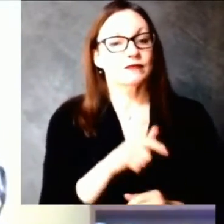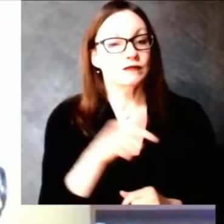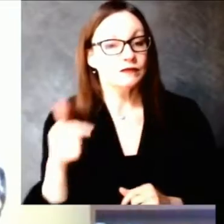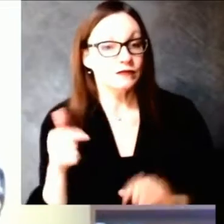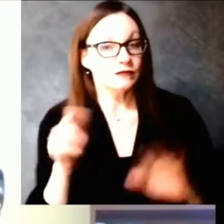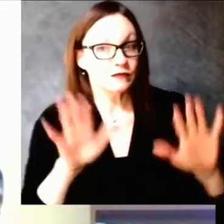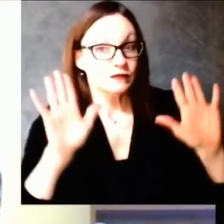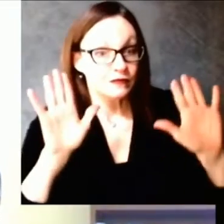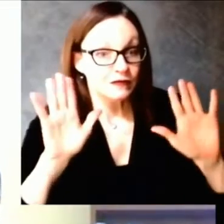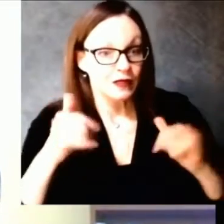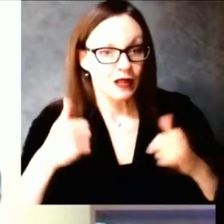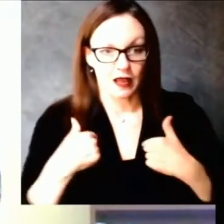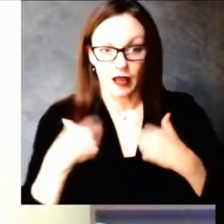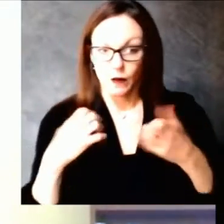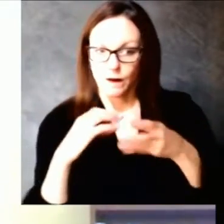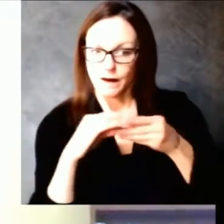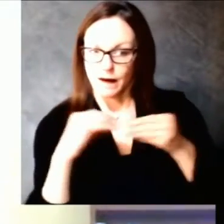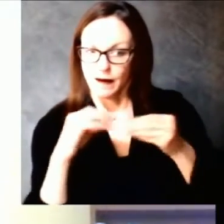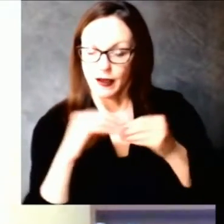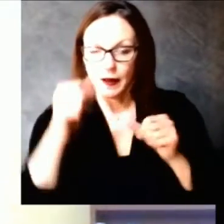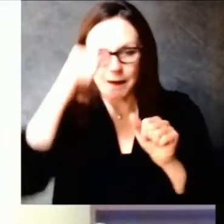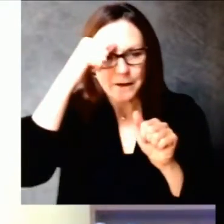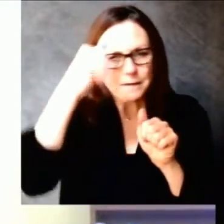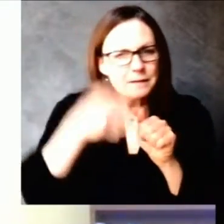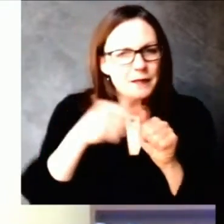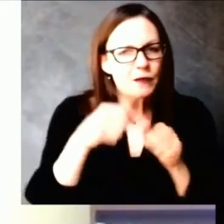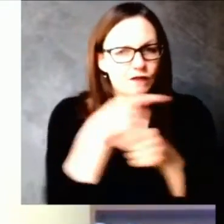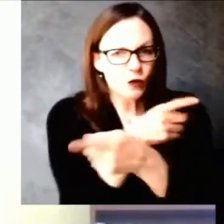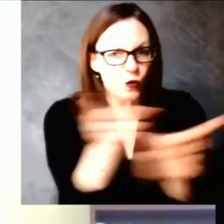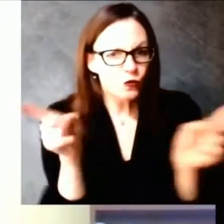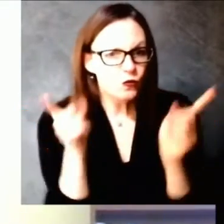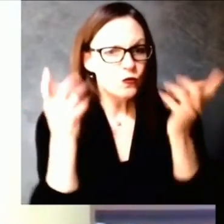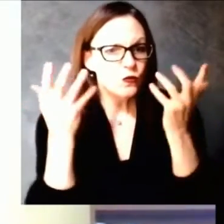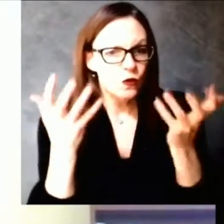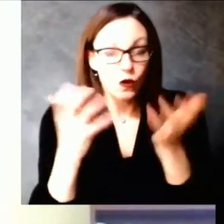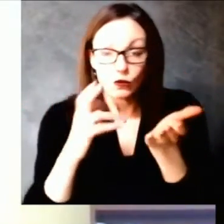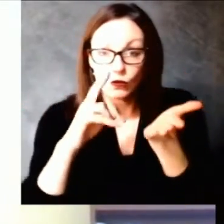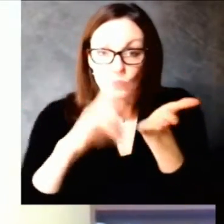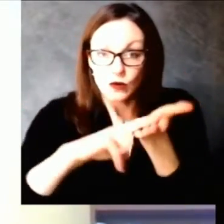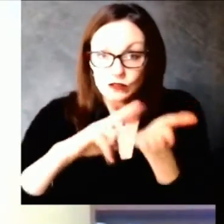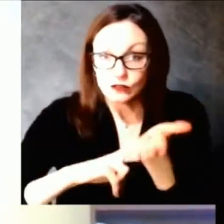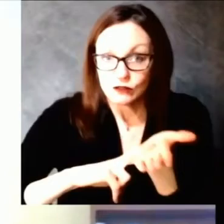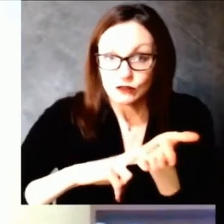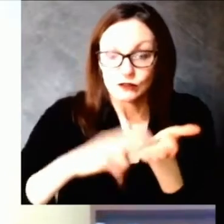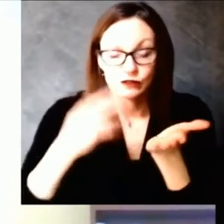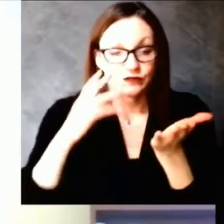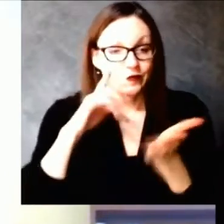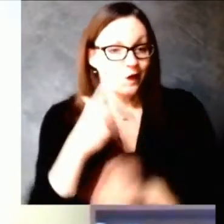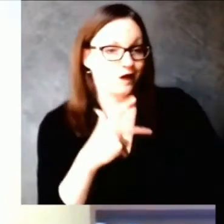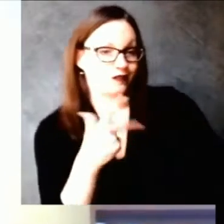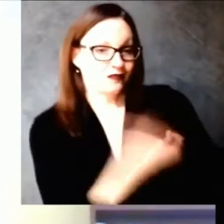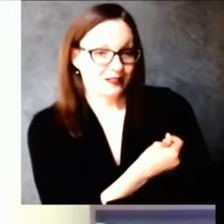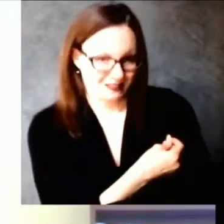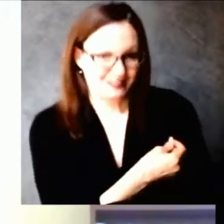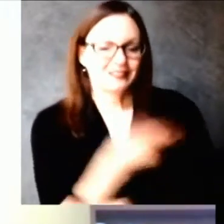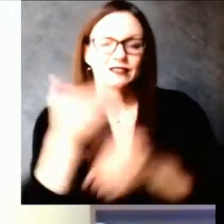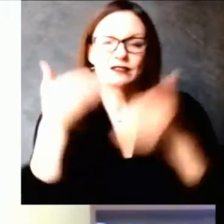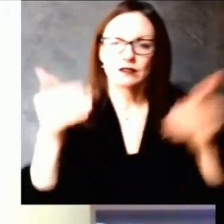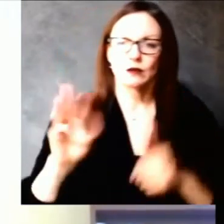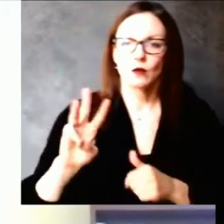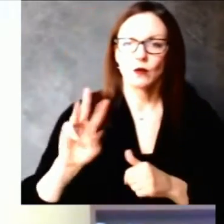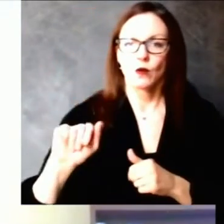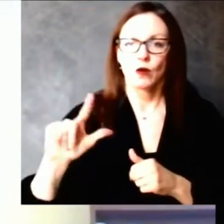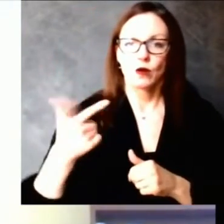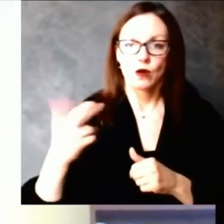a splash page that guides them through a registration process. I do know Walgreens is